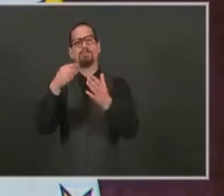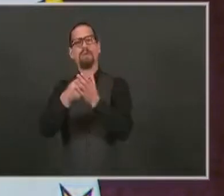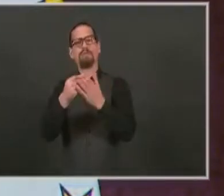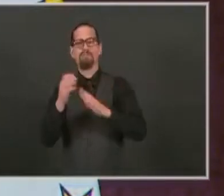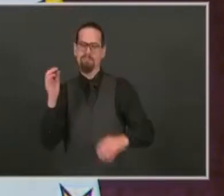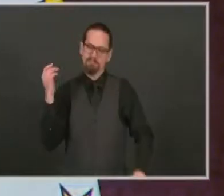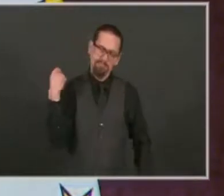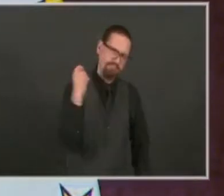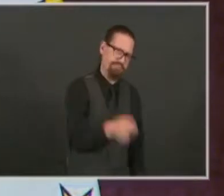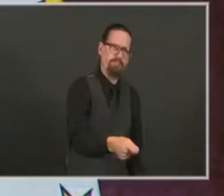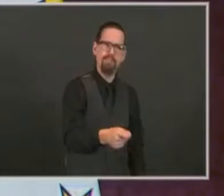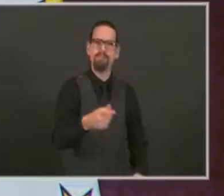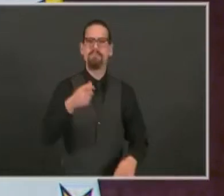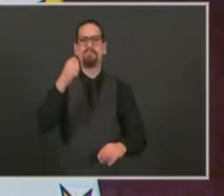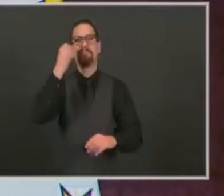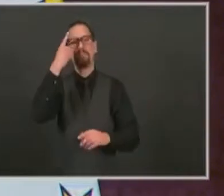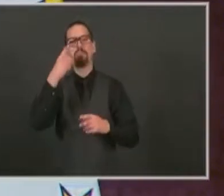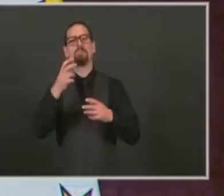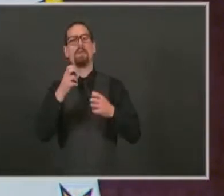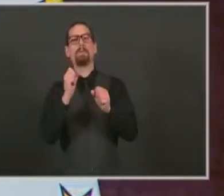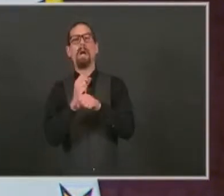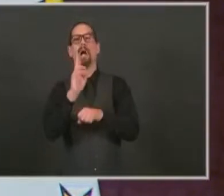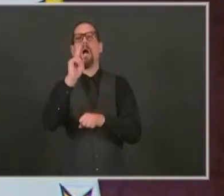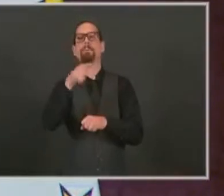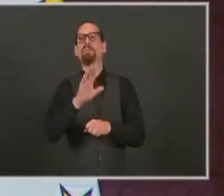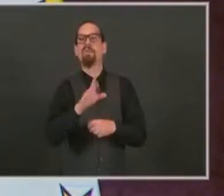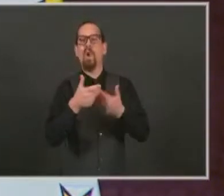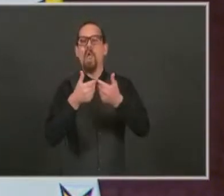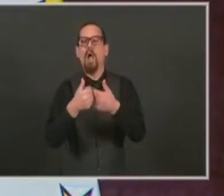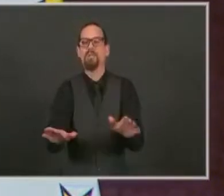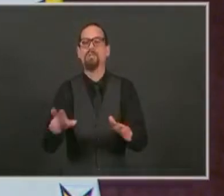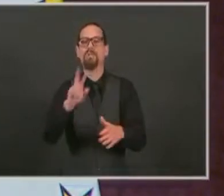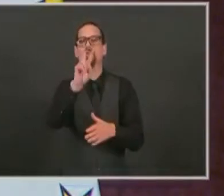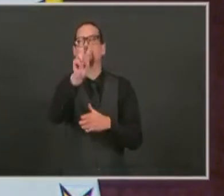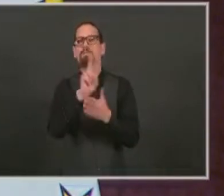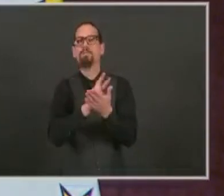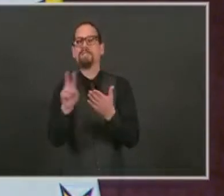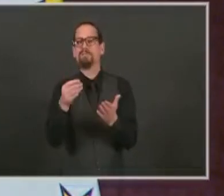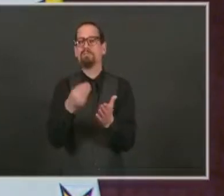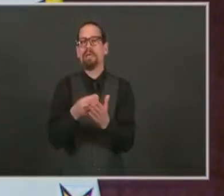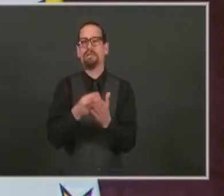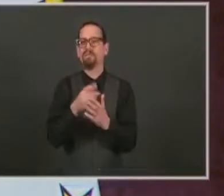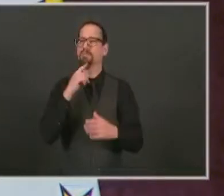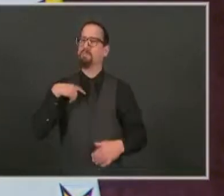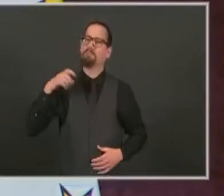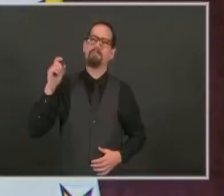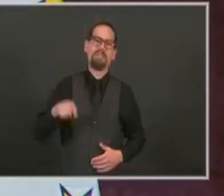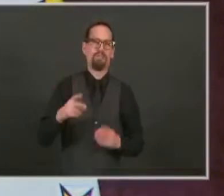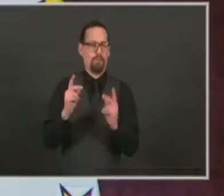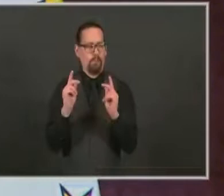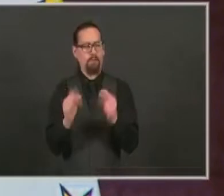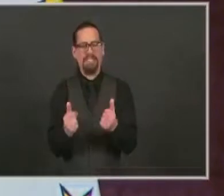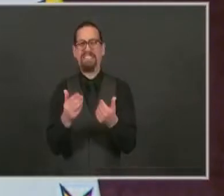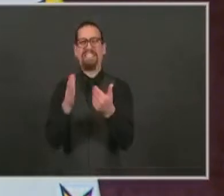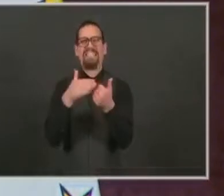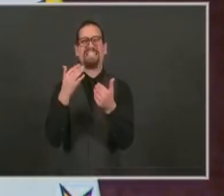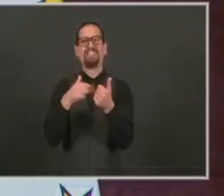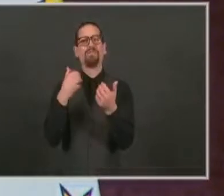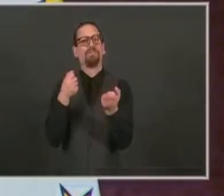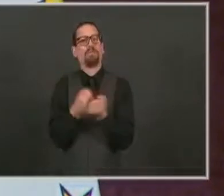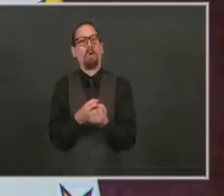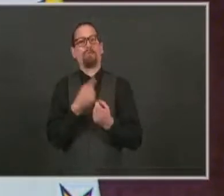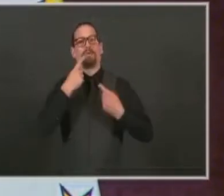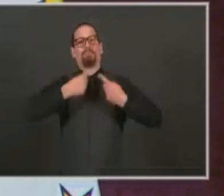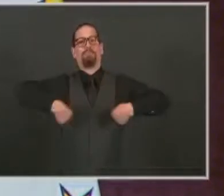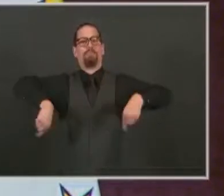here, as I said last week, is significant, quick, and easy. So